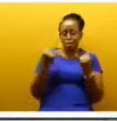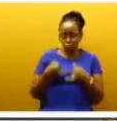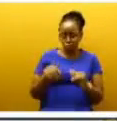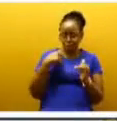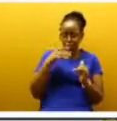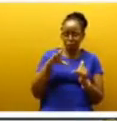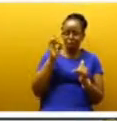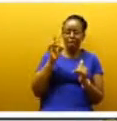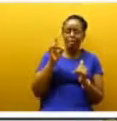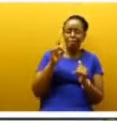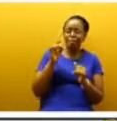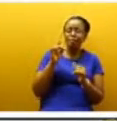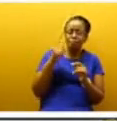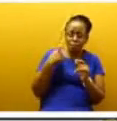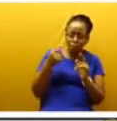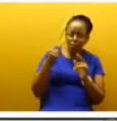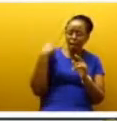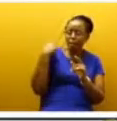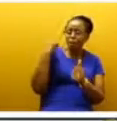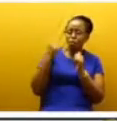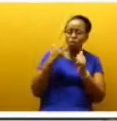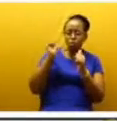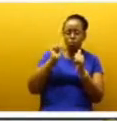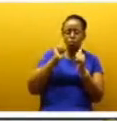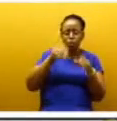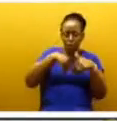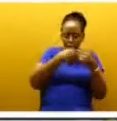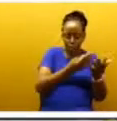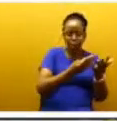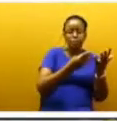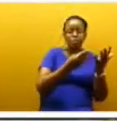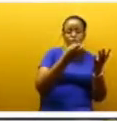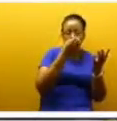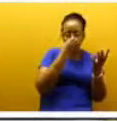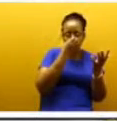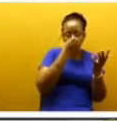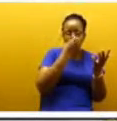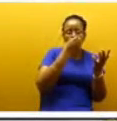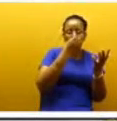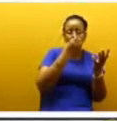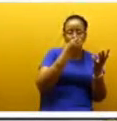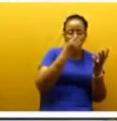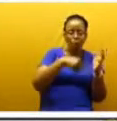find the magic number that would give the first respondent the win.